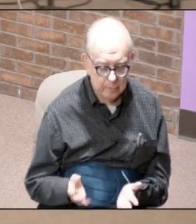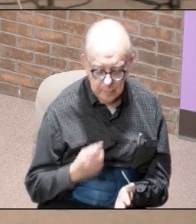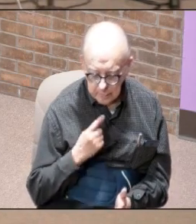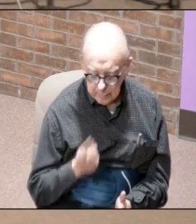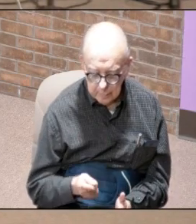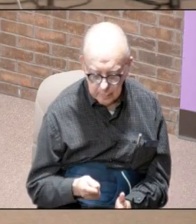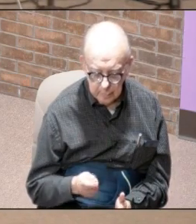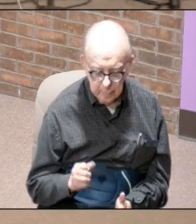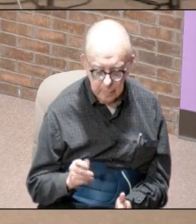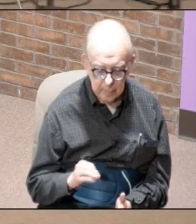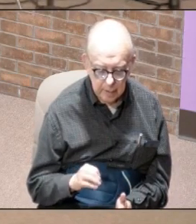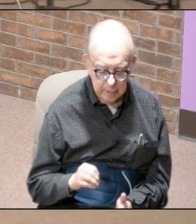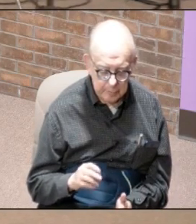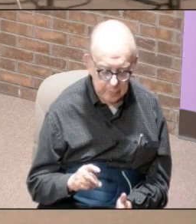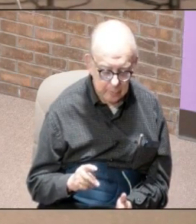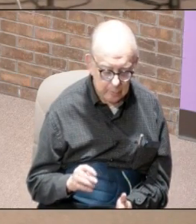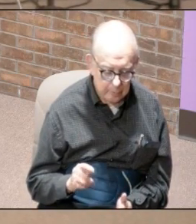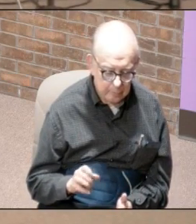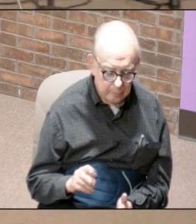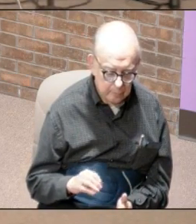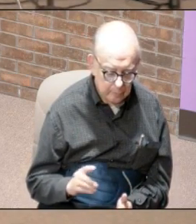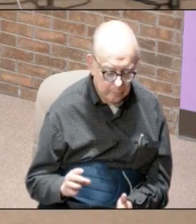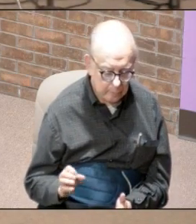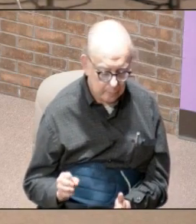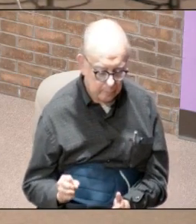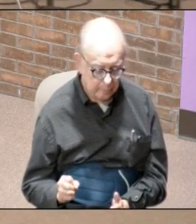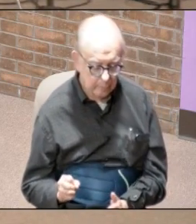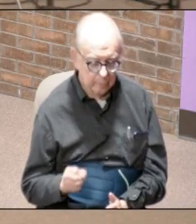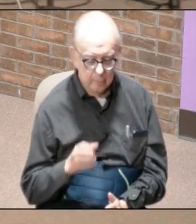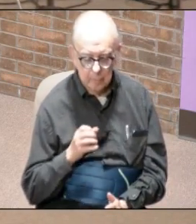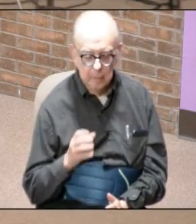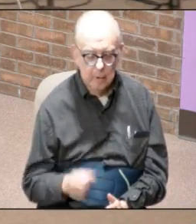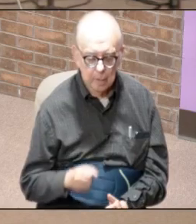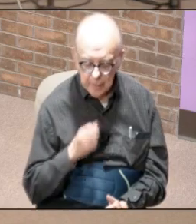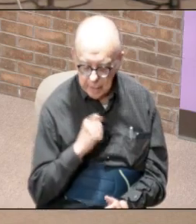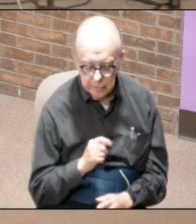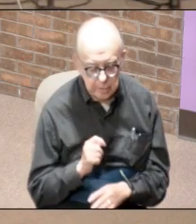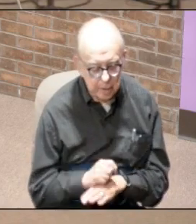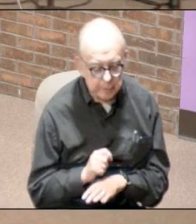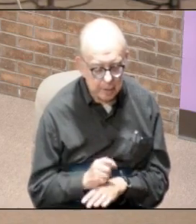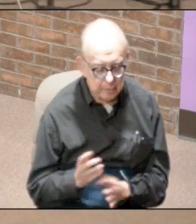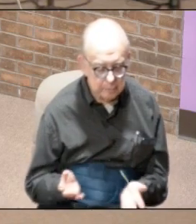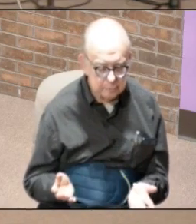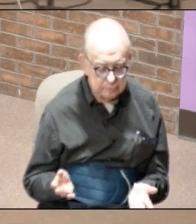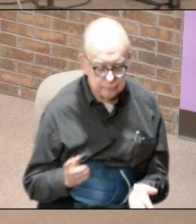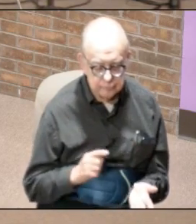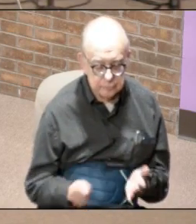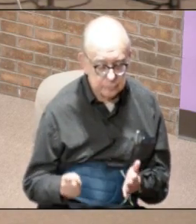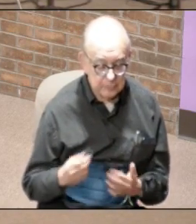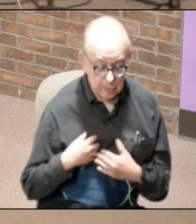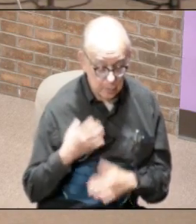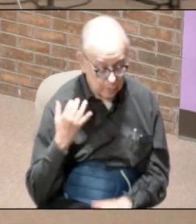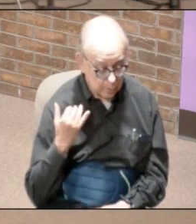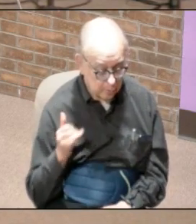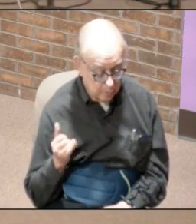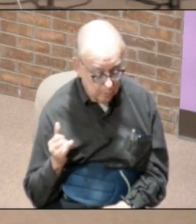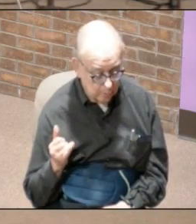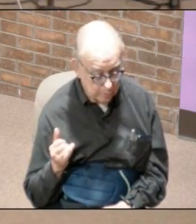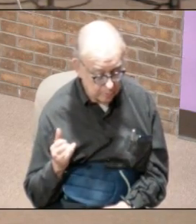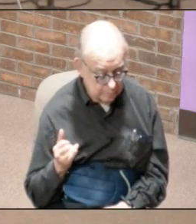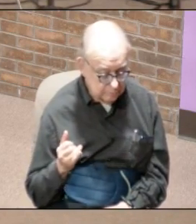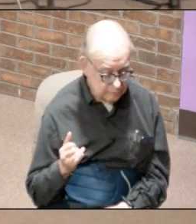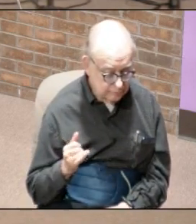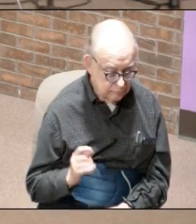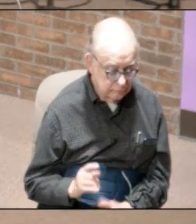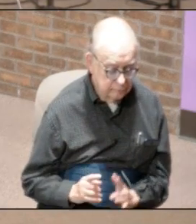lampstands what were those those were the lampstands of the ancient tabernacle and guess what they were golden and the